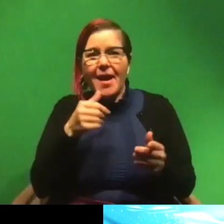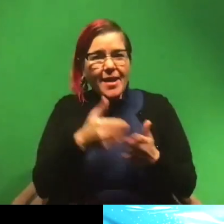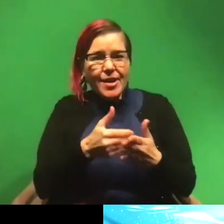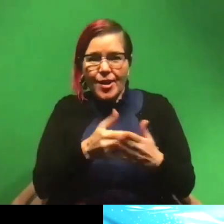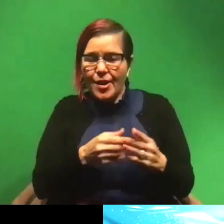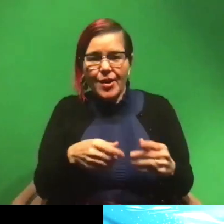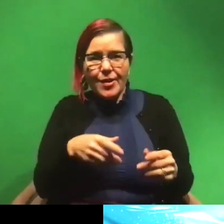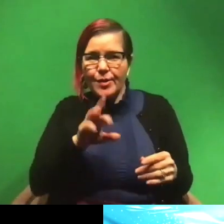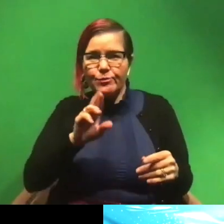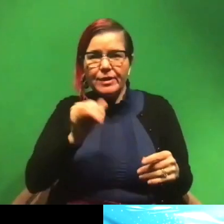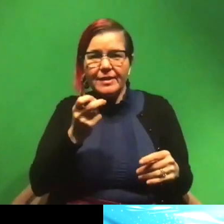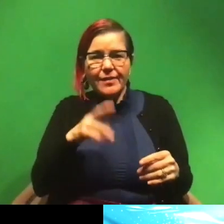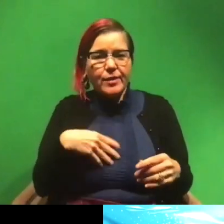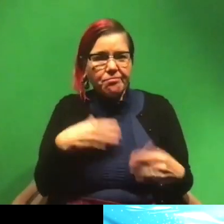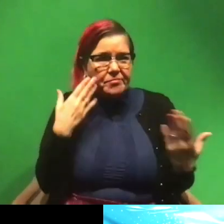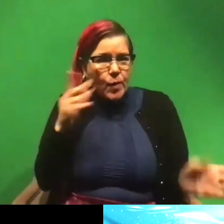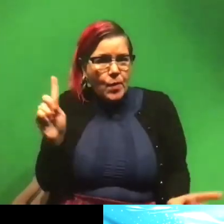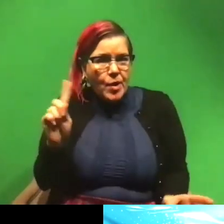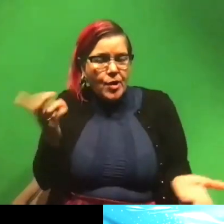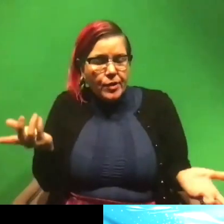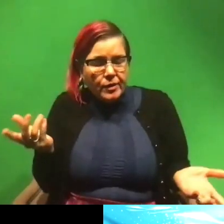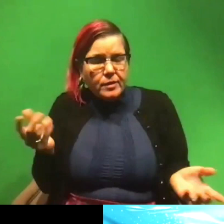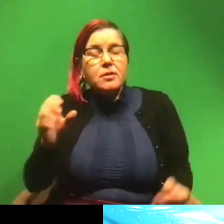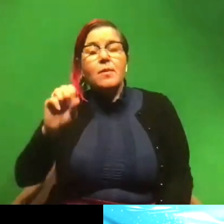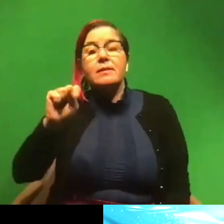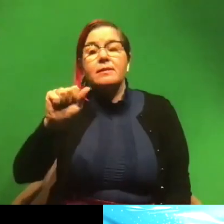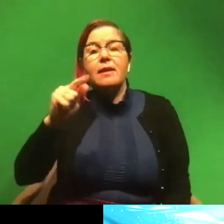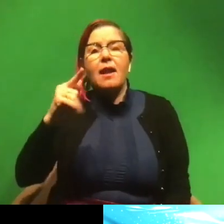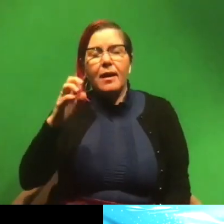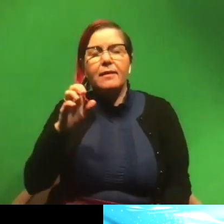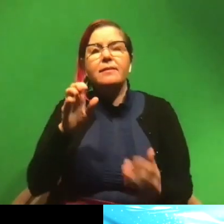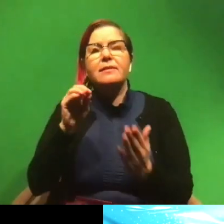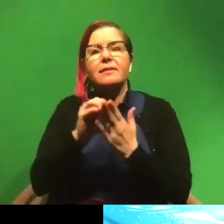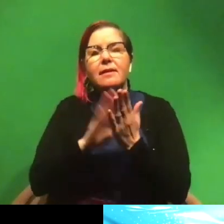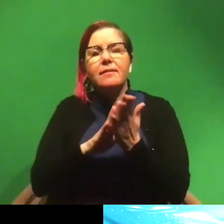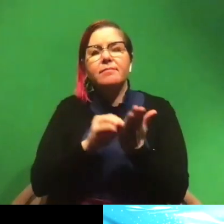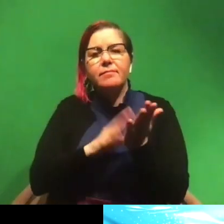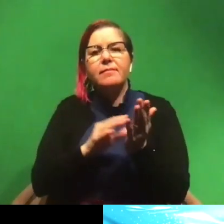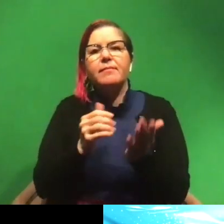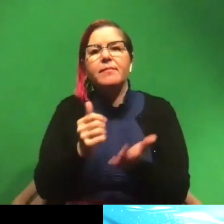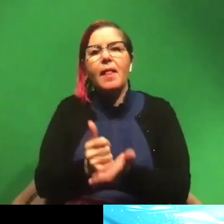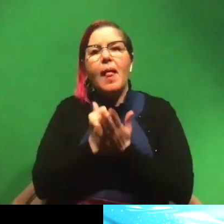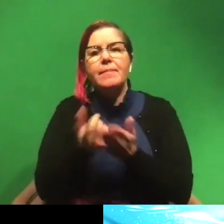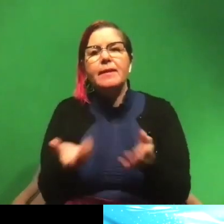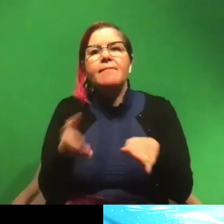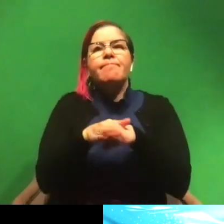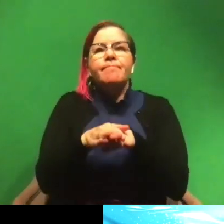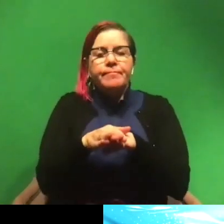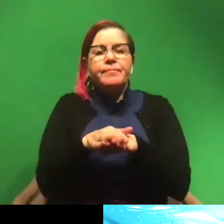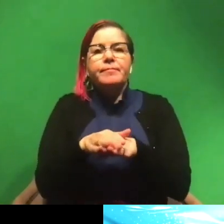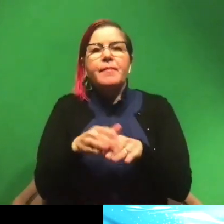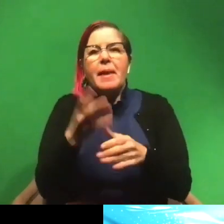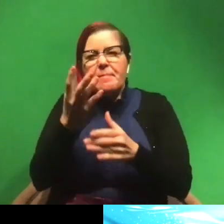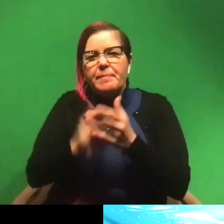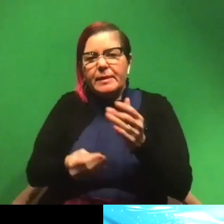you don't know where they are. So the satellite data kind of helps us overlap that missing